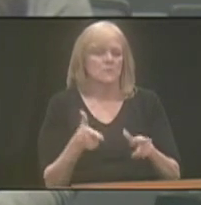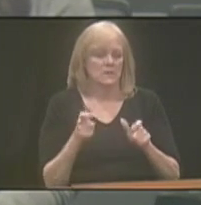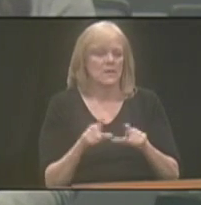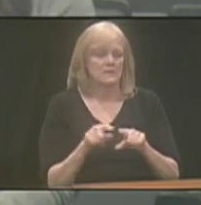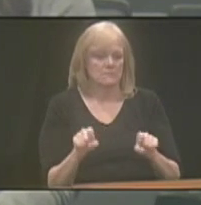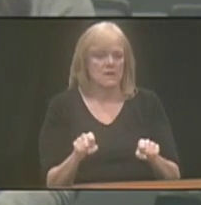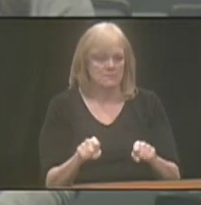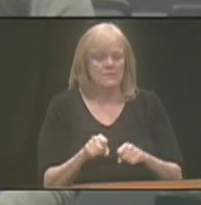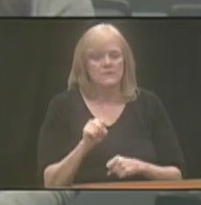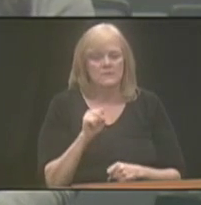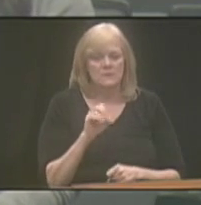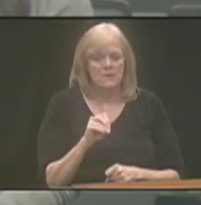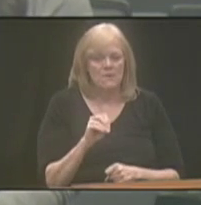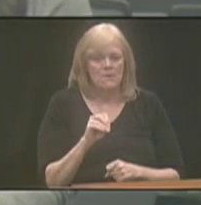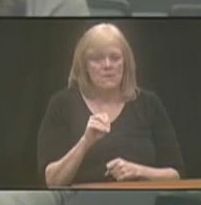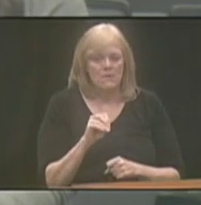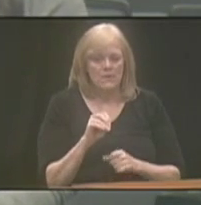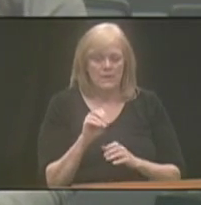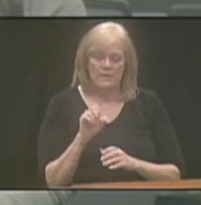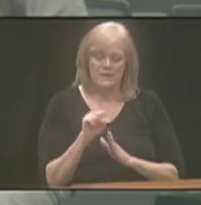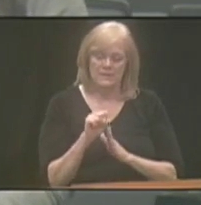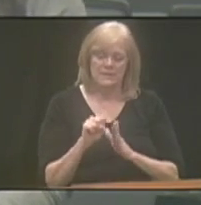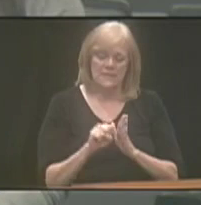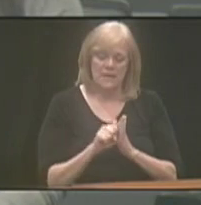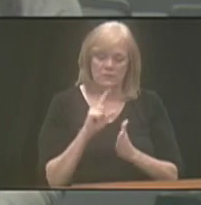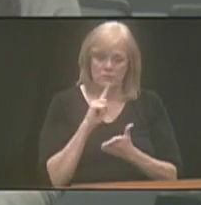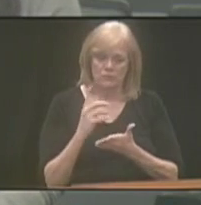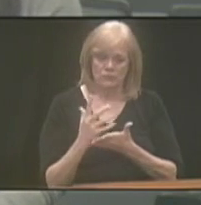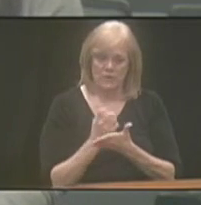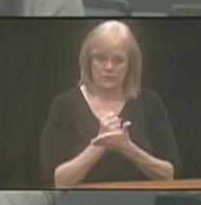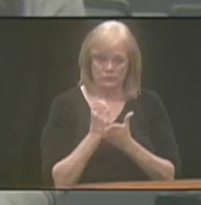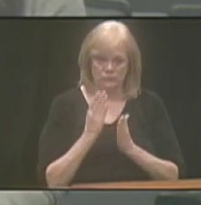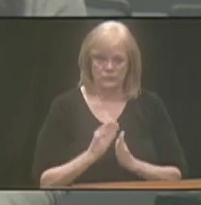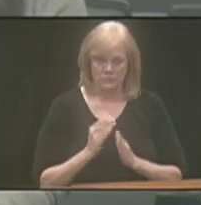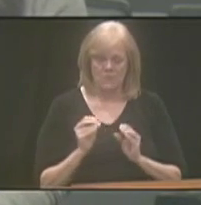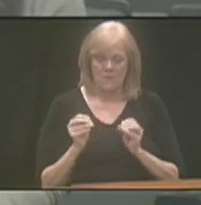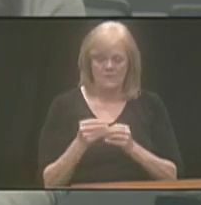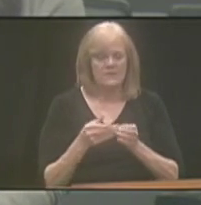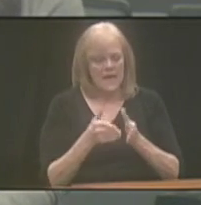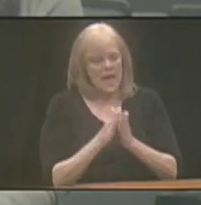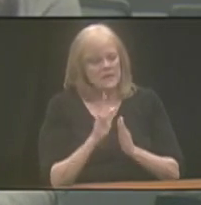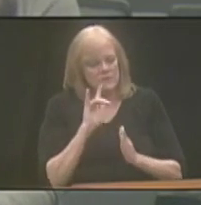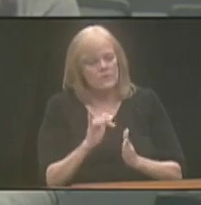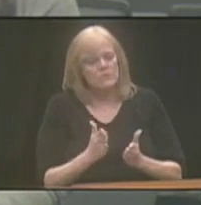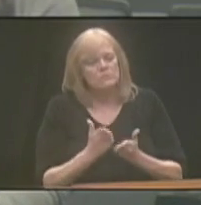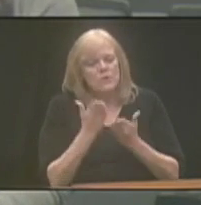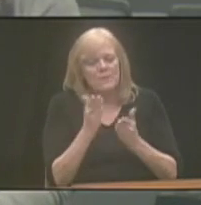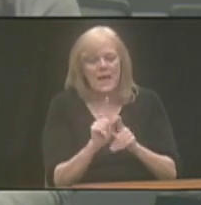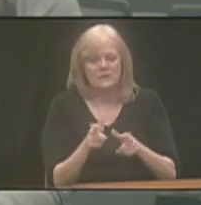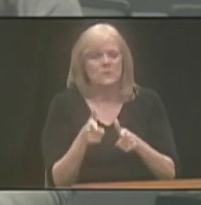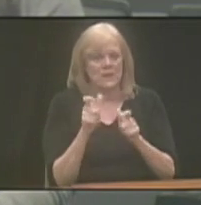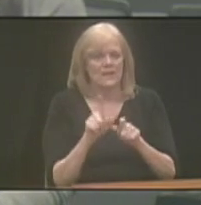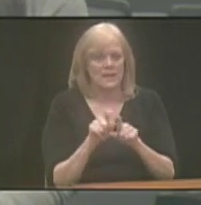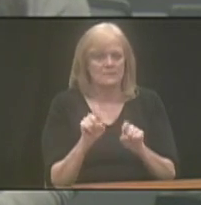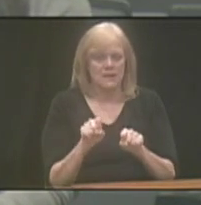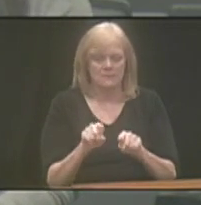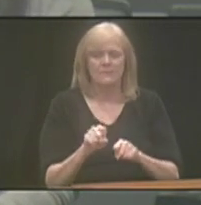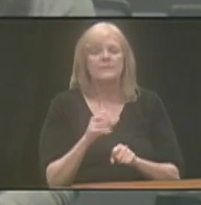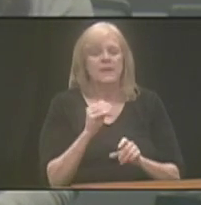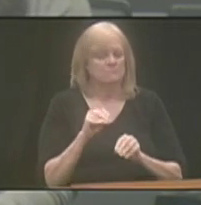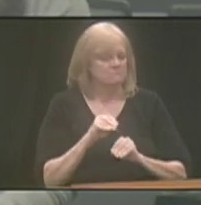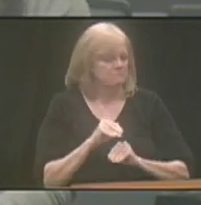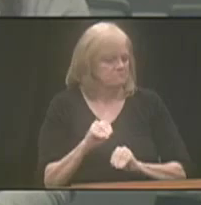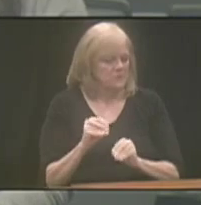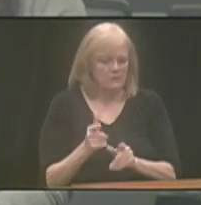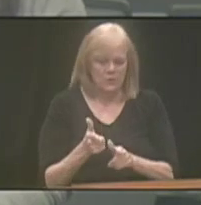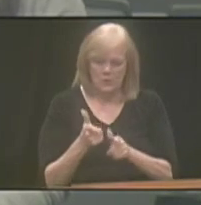possible. So, the State Treasurer's Office asked for those proposals as quickly as possible and